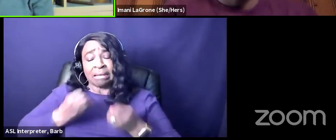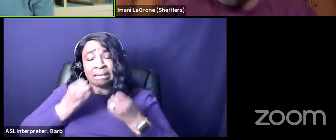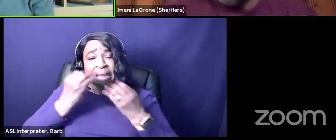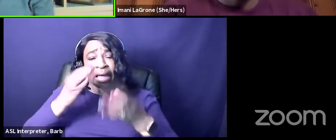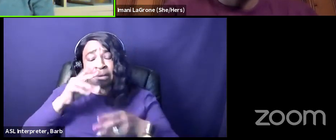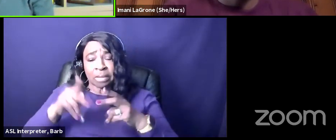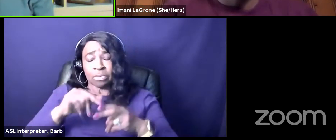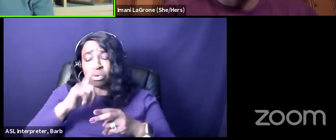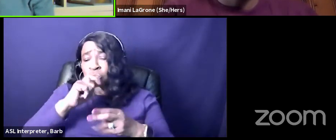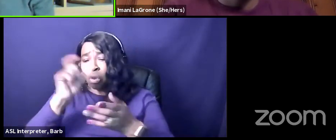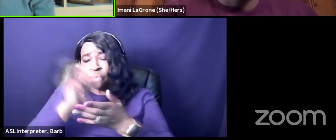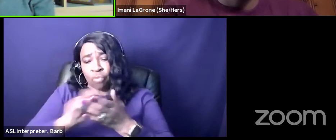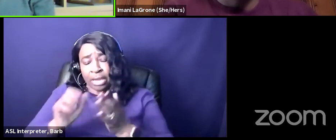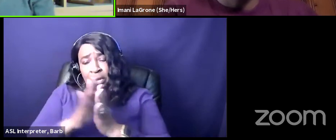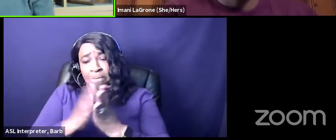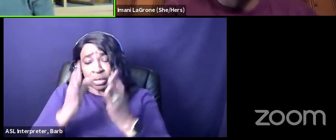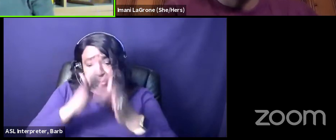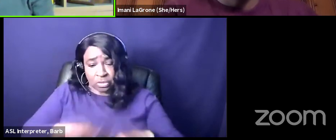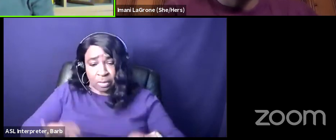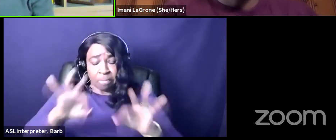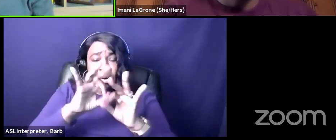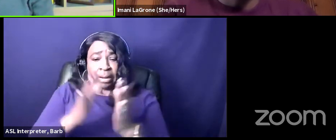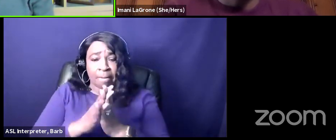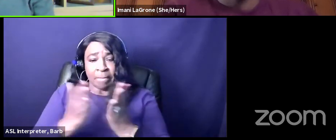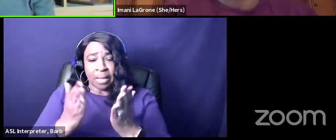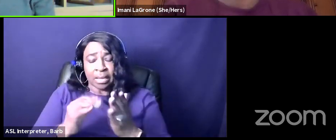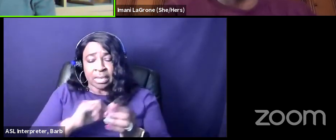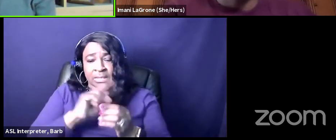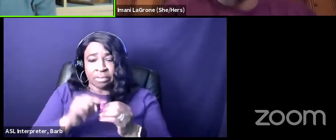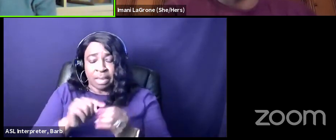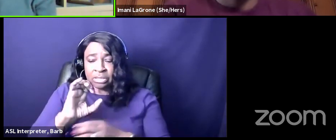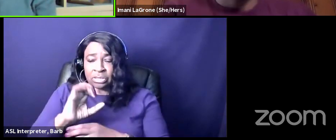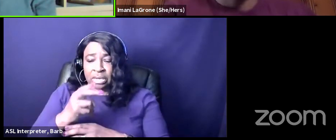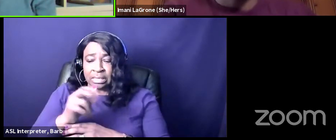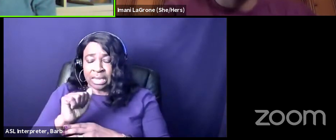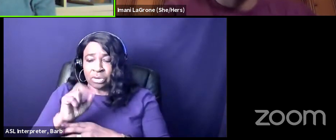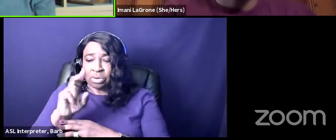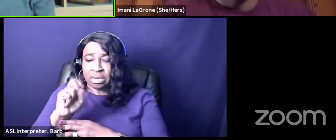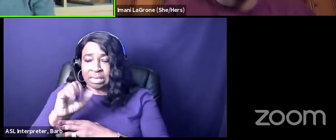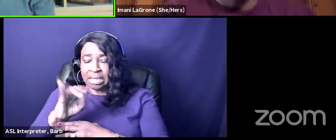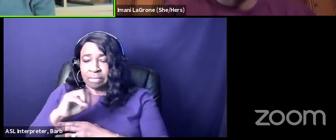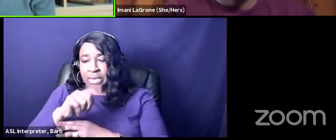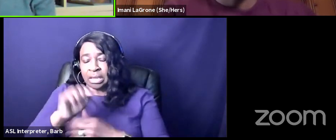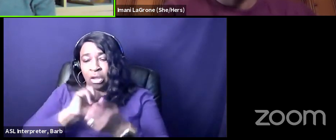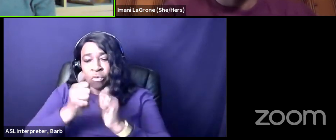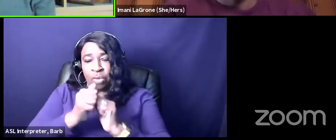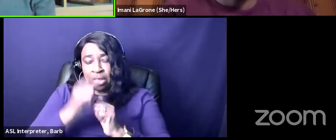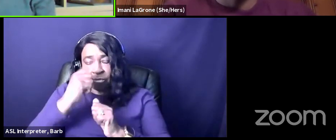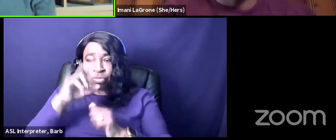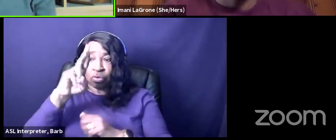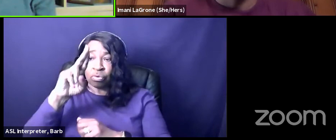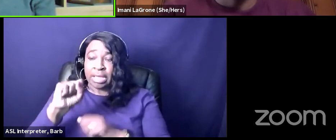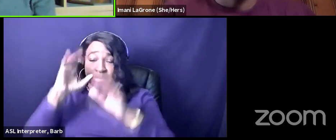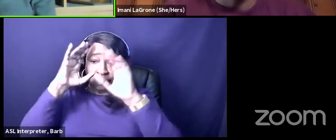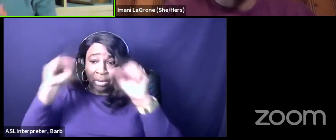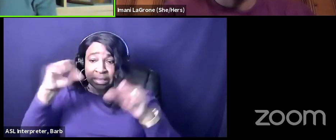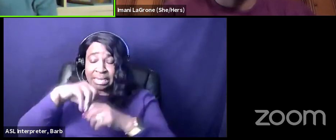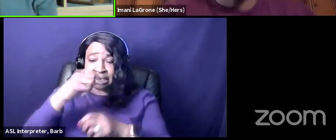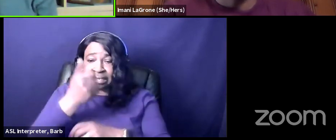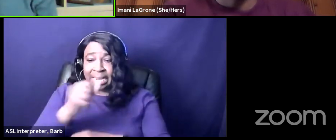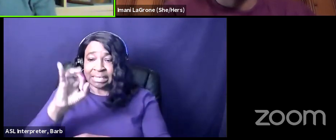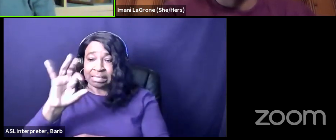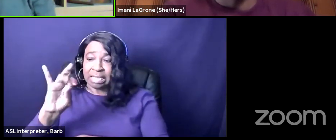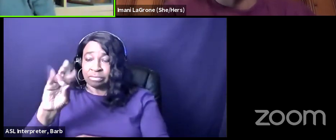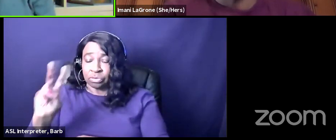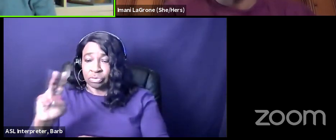writing books important books about shirley chisholm who ran for the us presidency in 1972 uh she's not